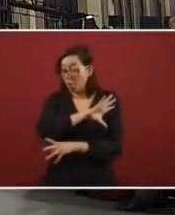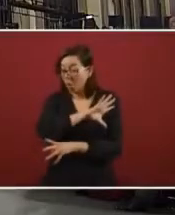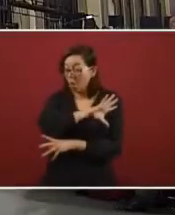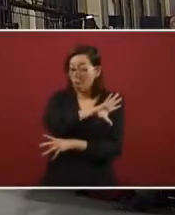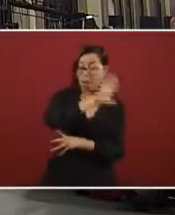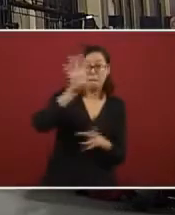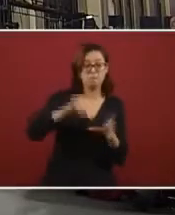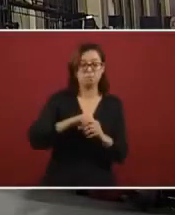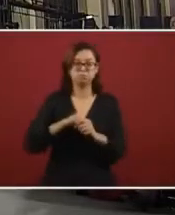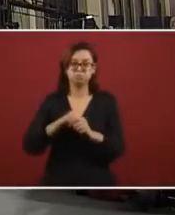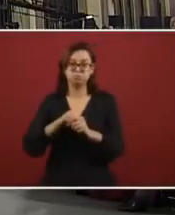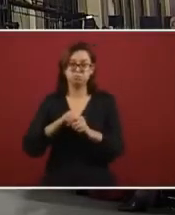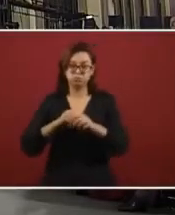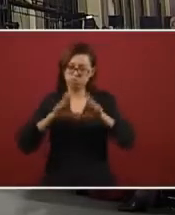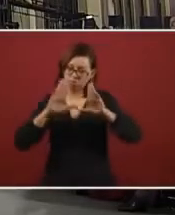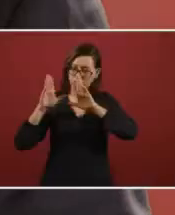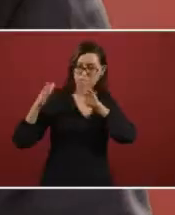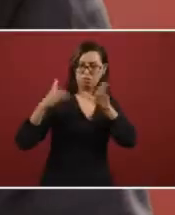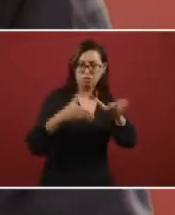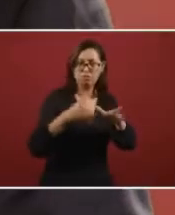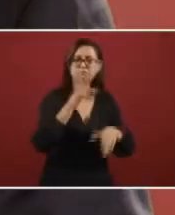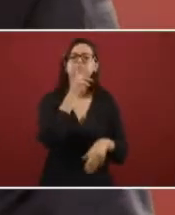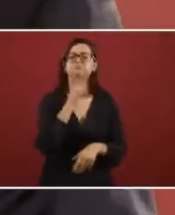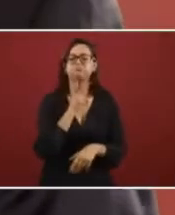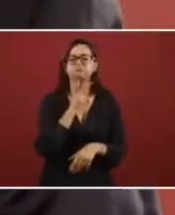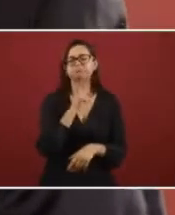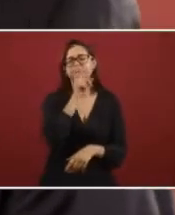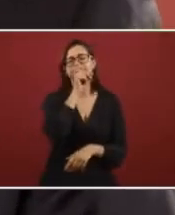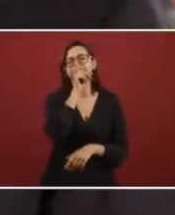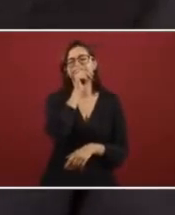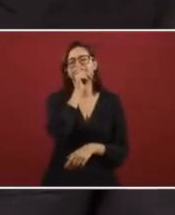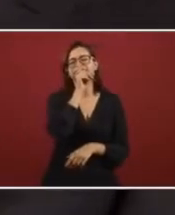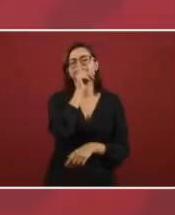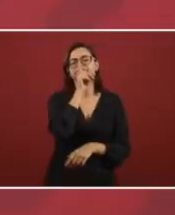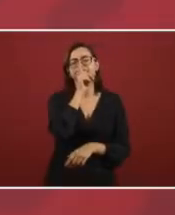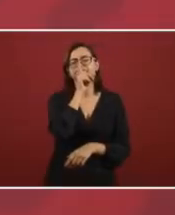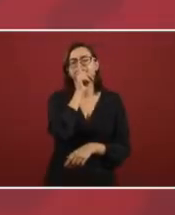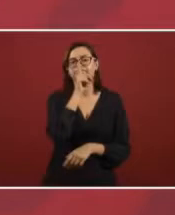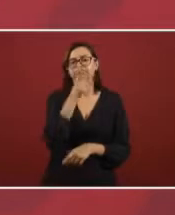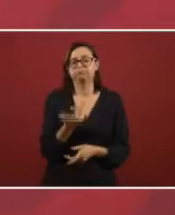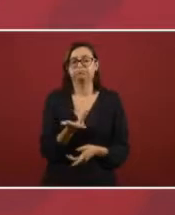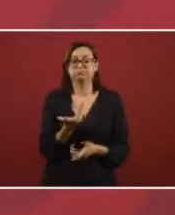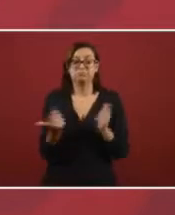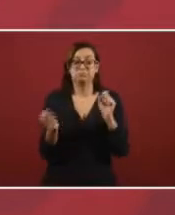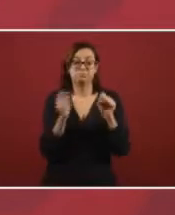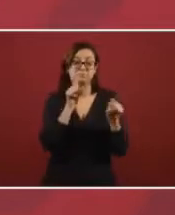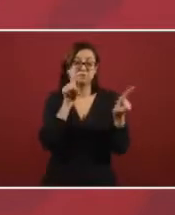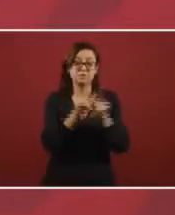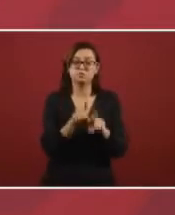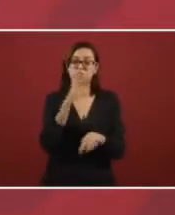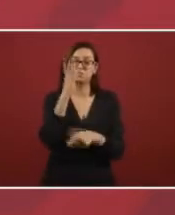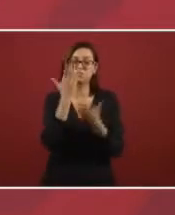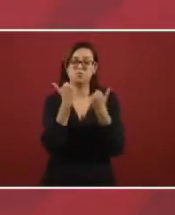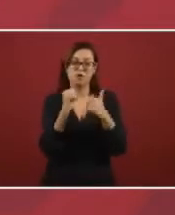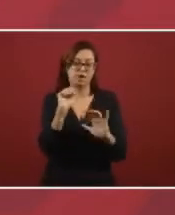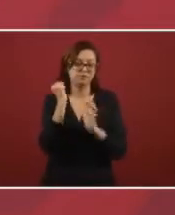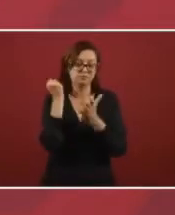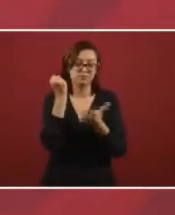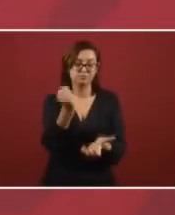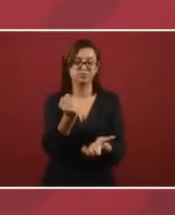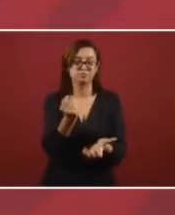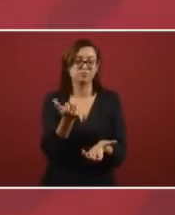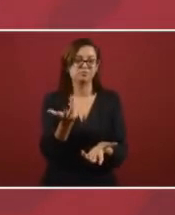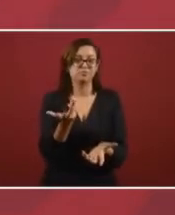on that, on production. We would not, besides that, have the resources for that.